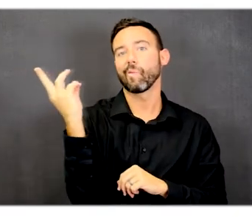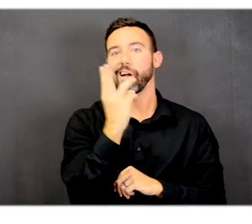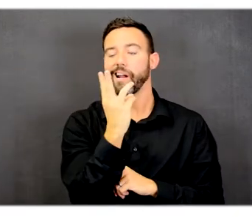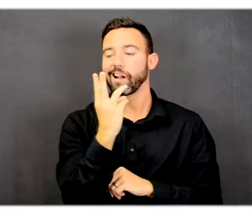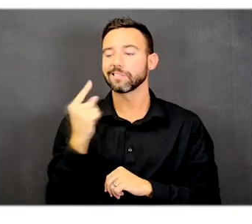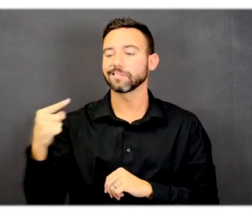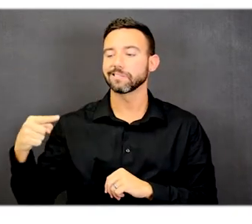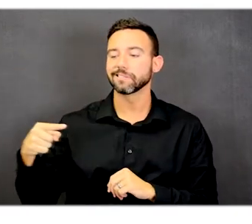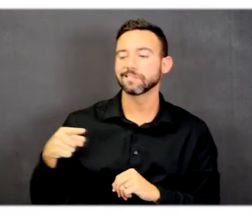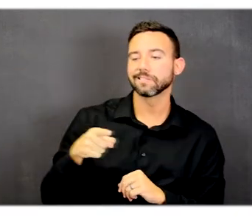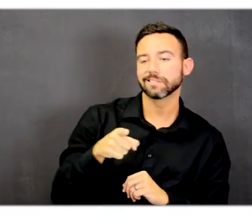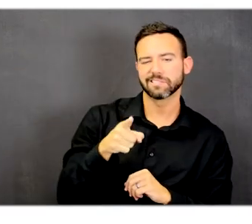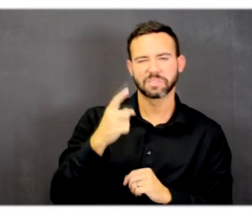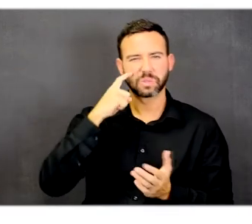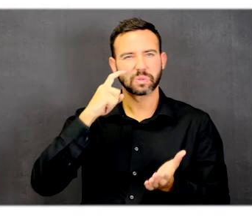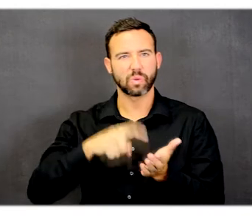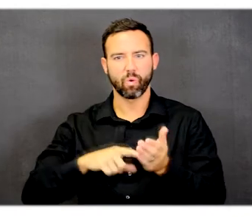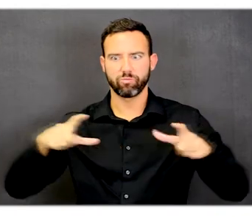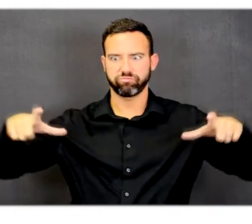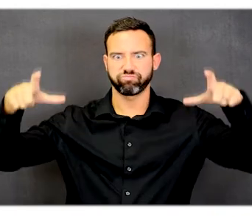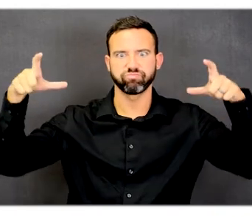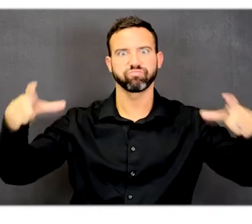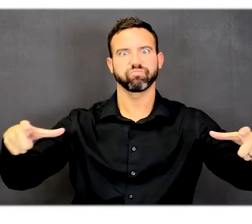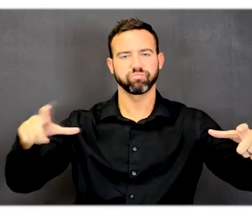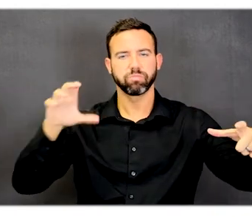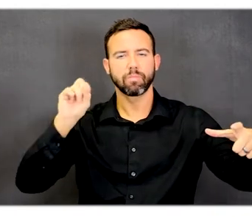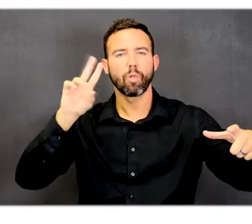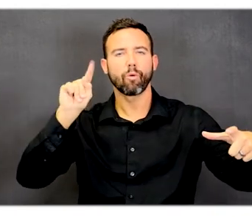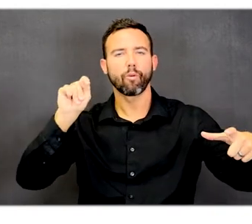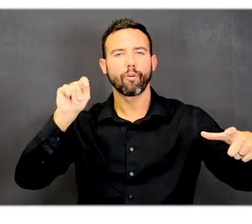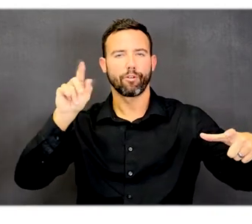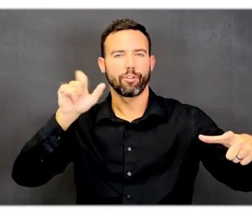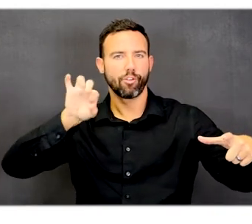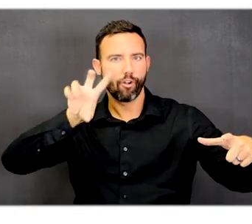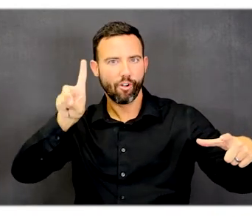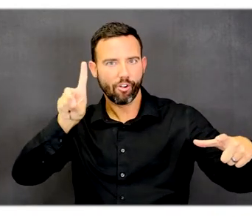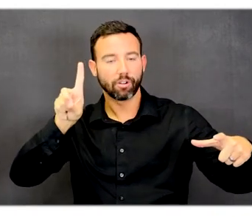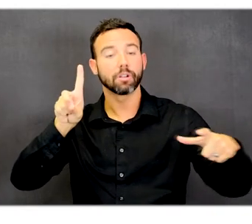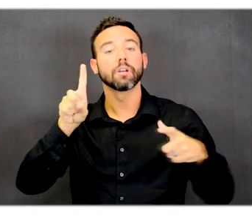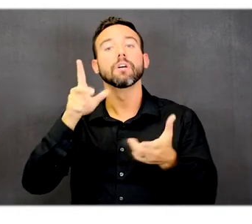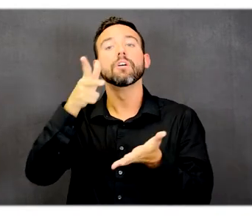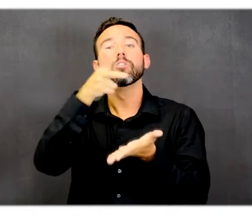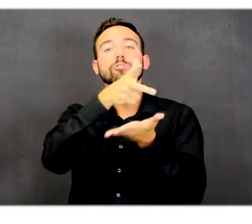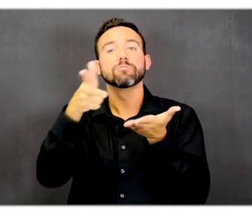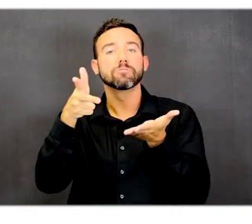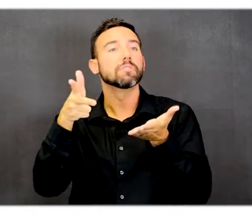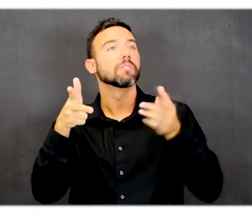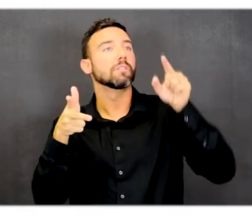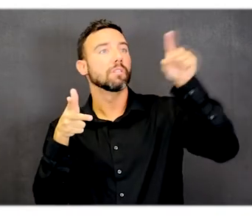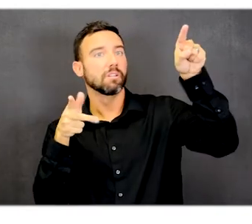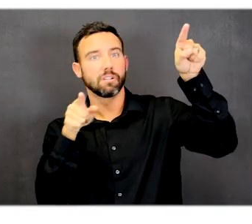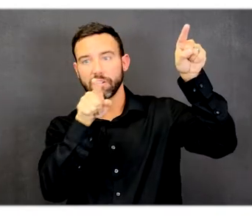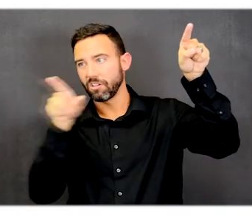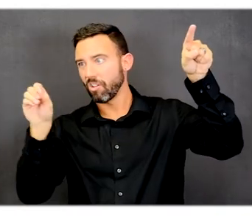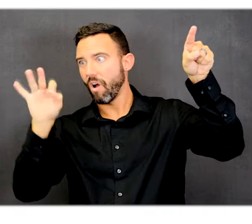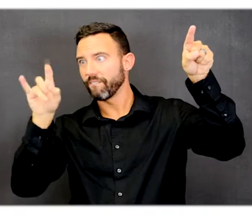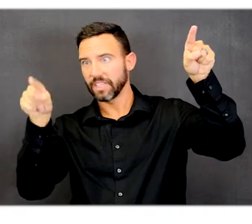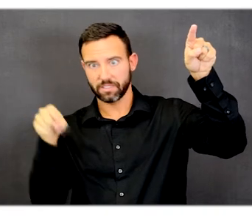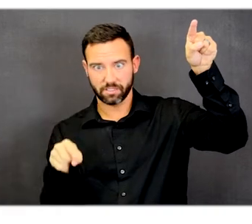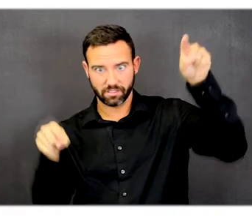building there is a main courtyard area between the parking garage and office building that show those areas as boundaries